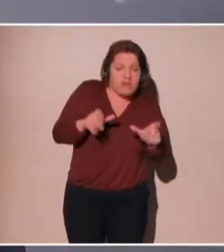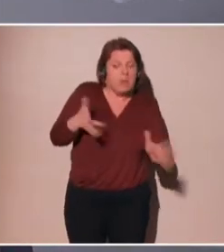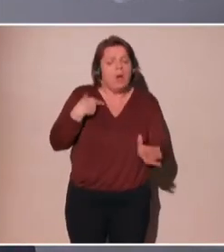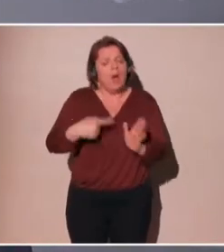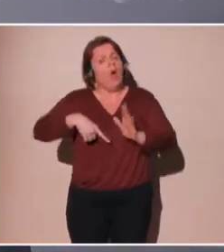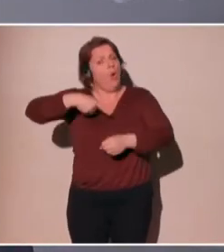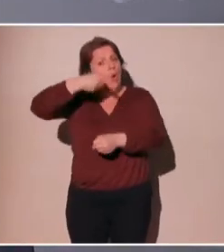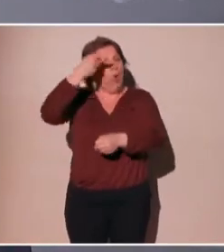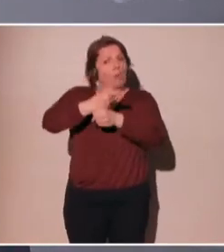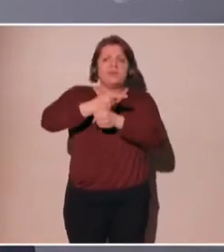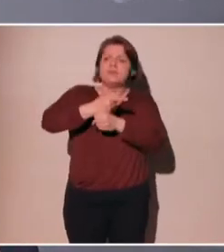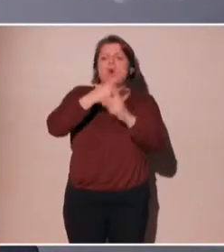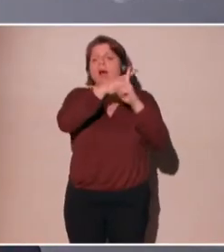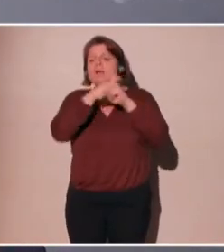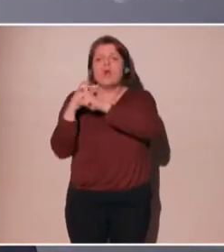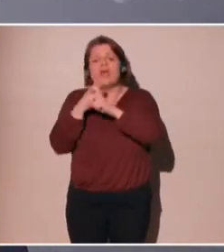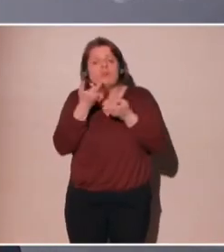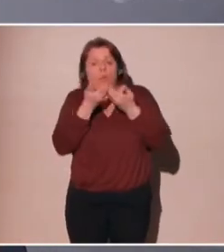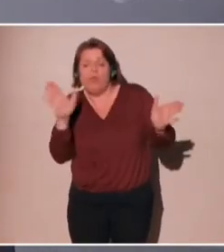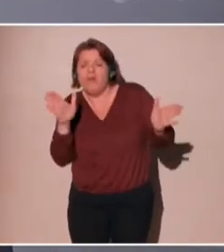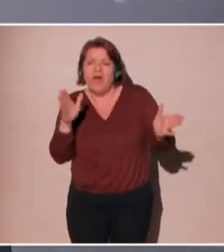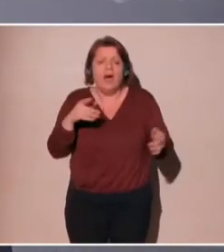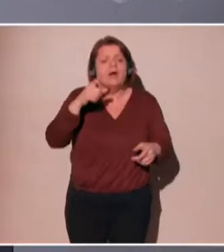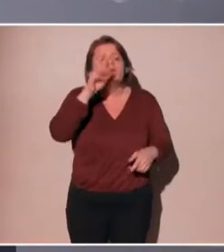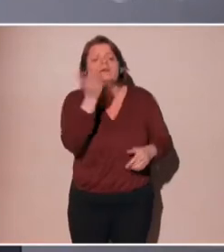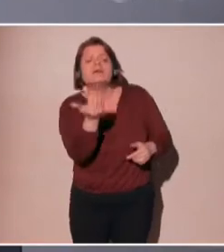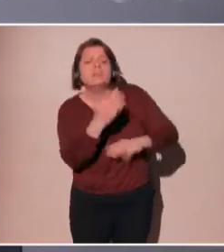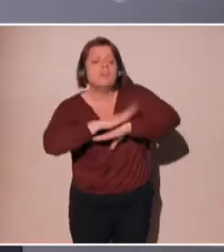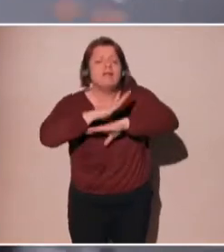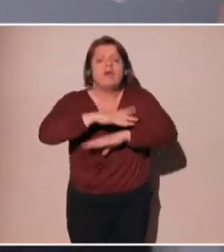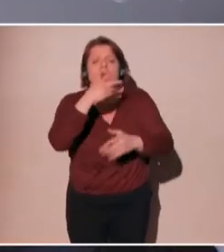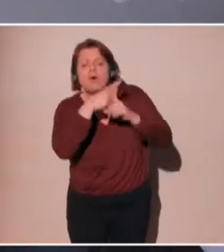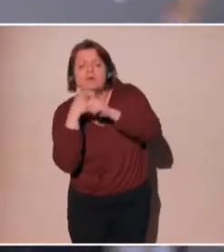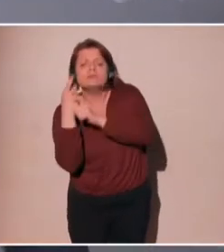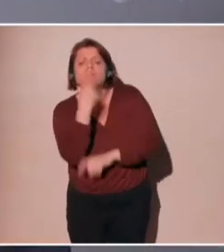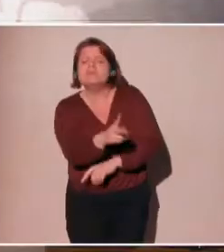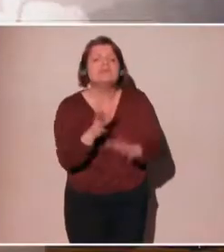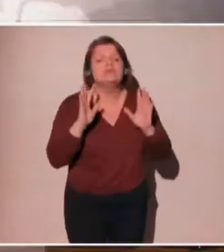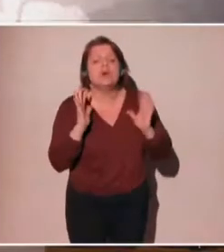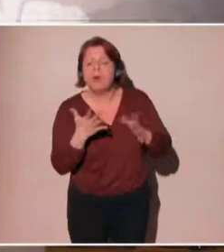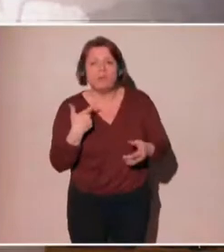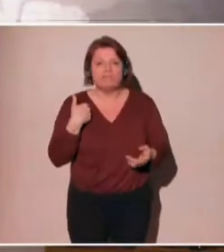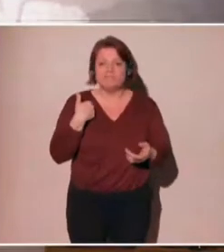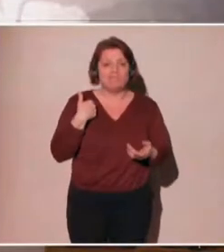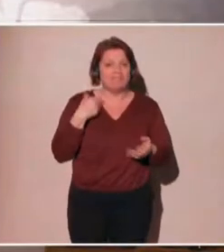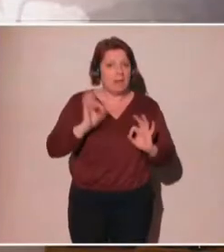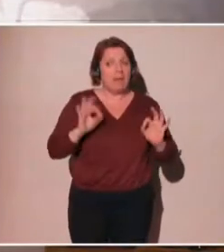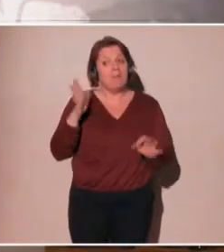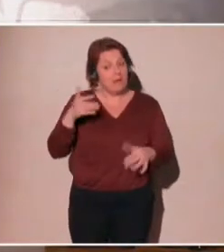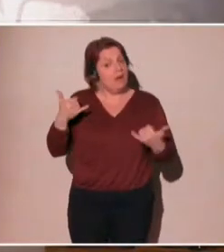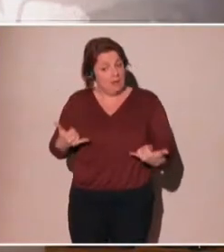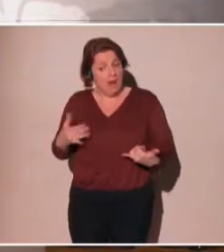check? We don't have an open source obligation. We don't really know from each algorithm platform.